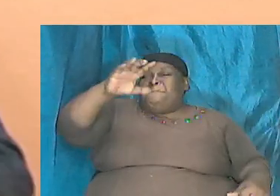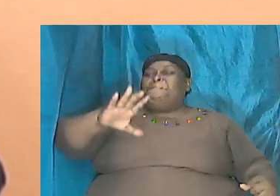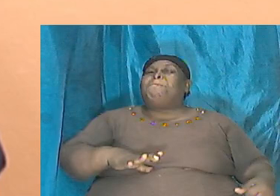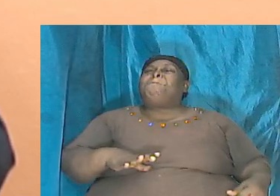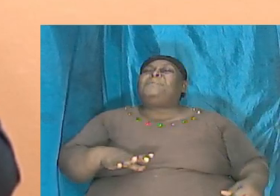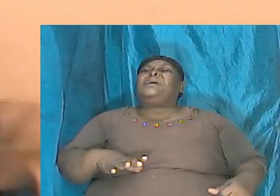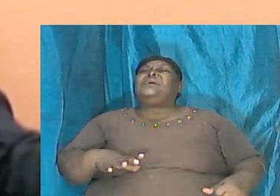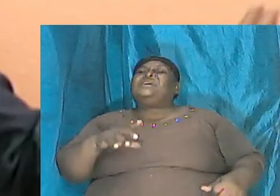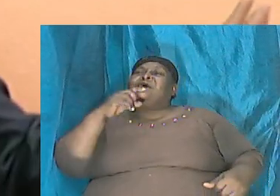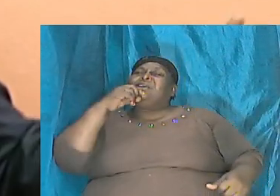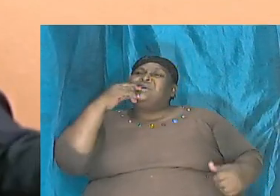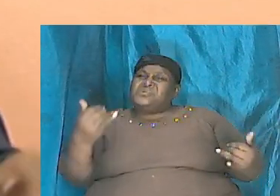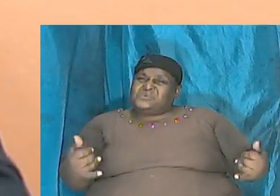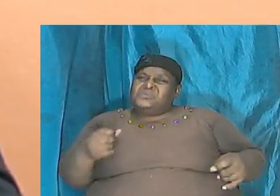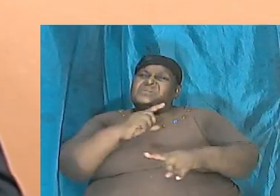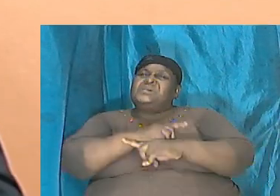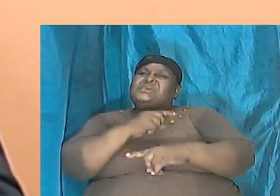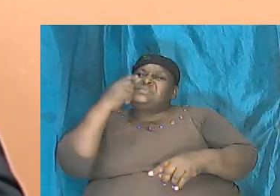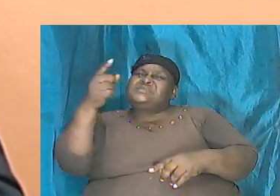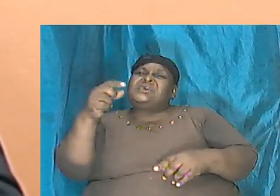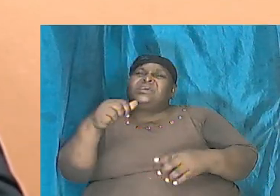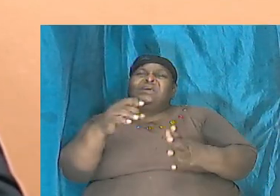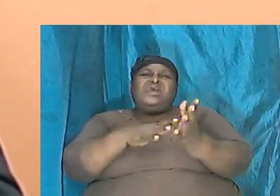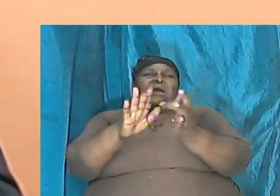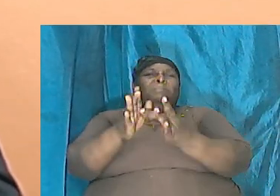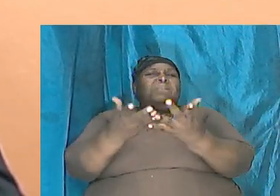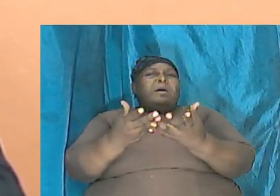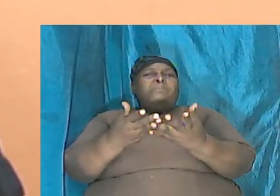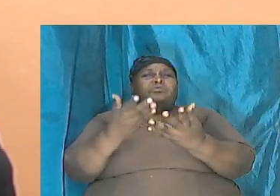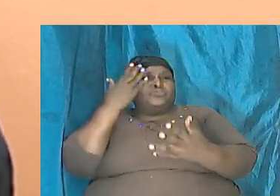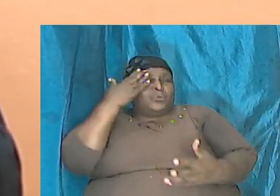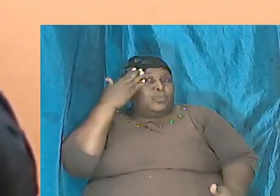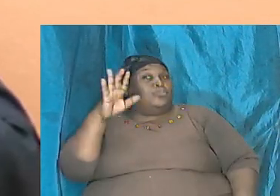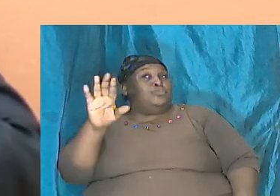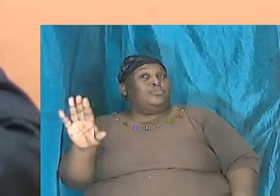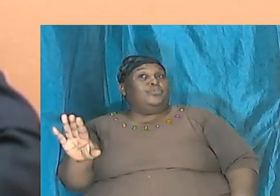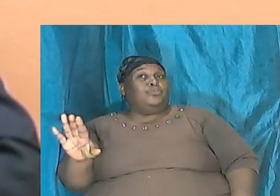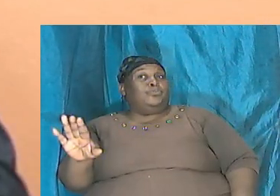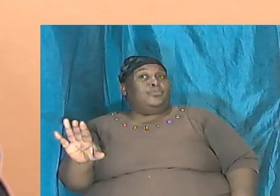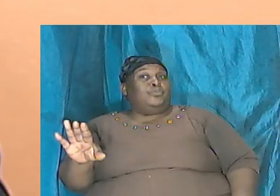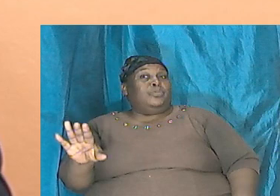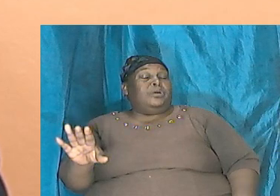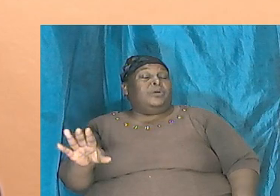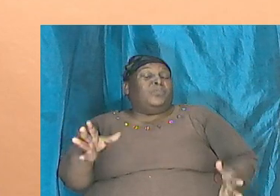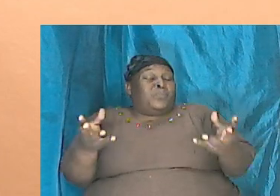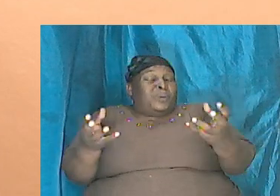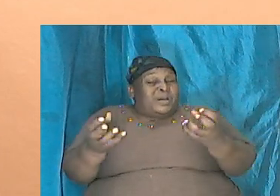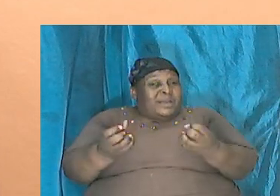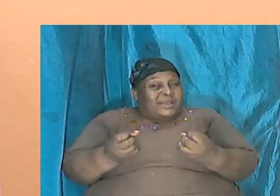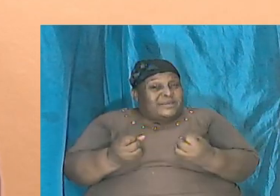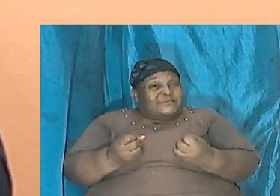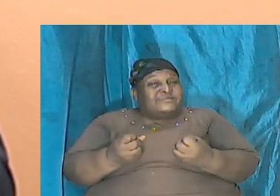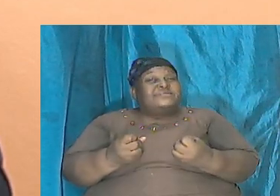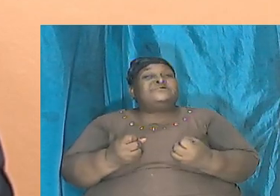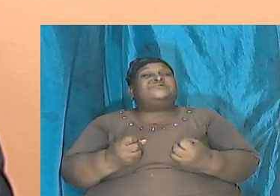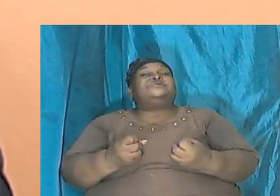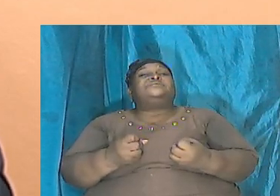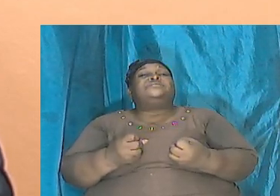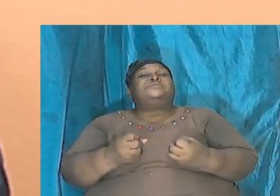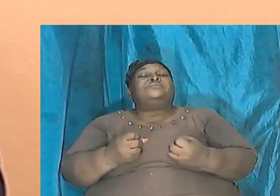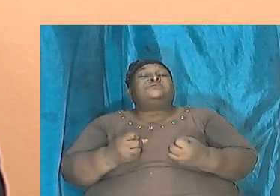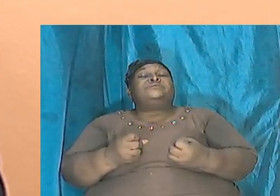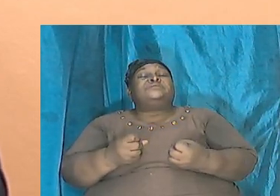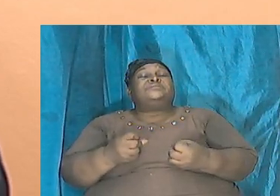mention of, didn't know anything about and therefore is lacking in its content